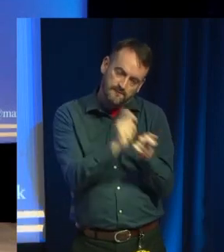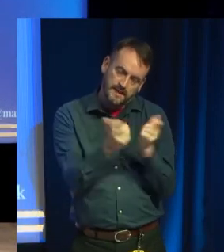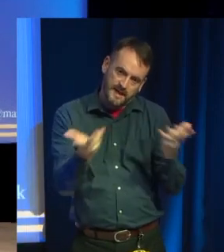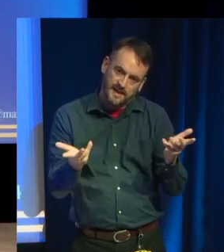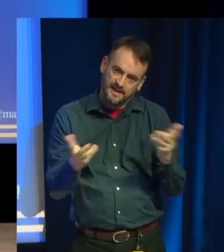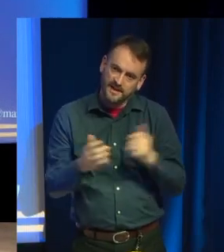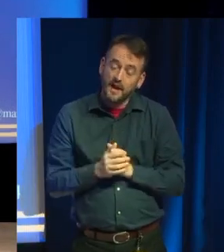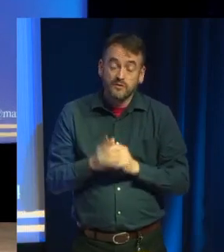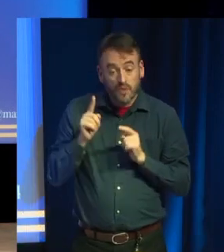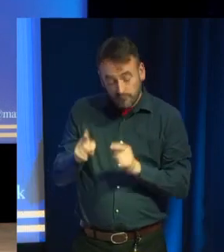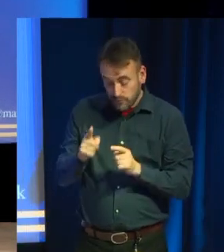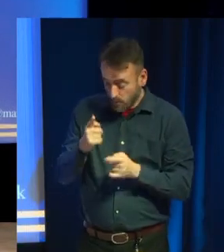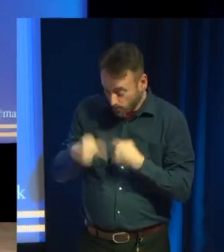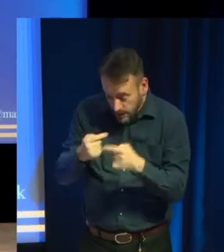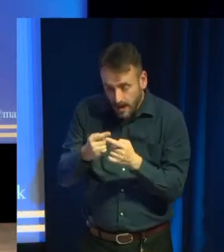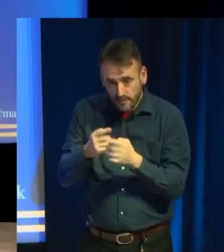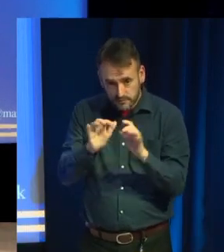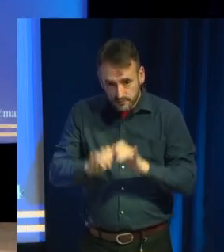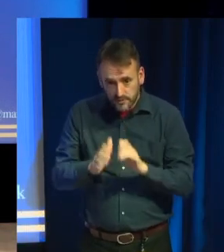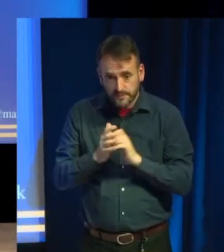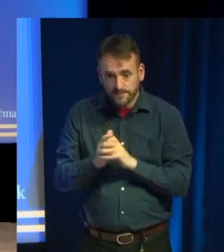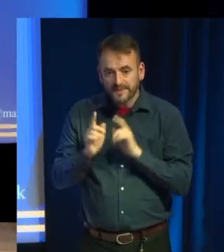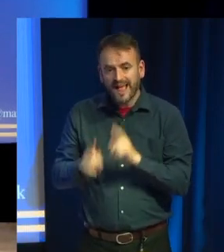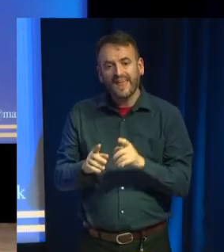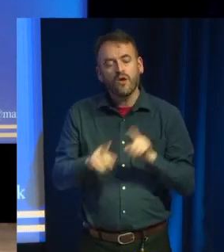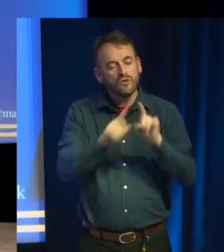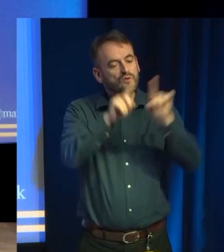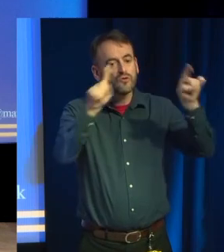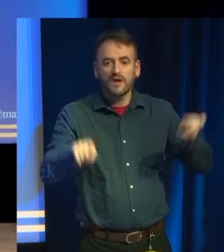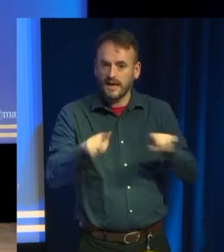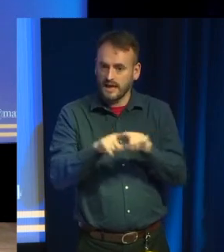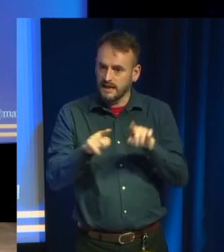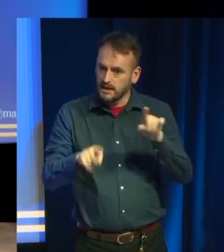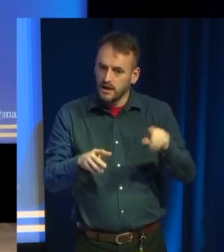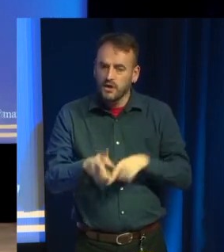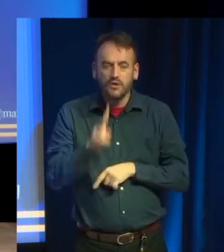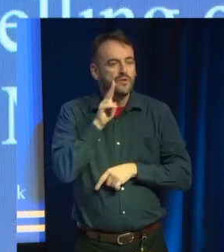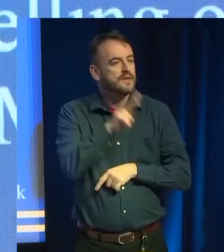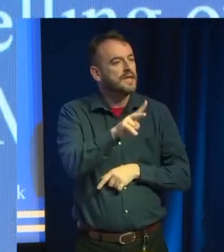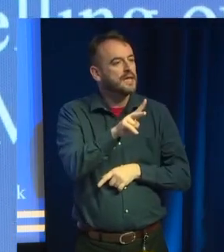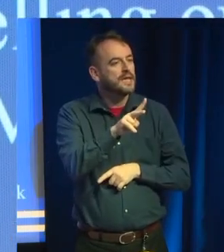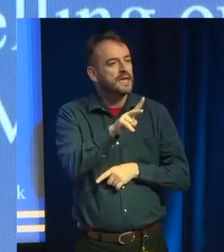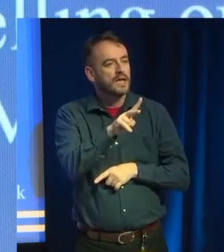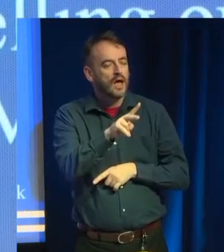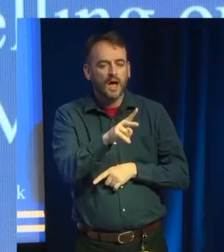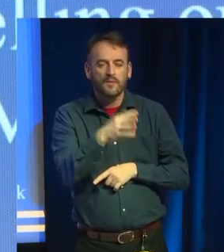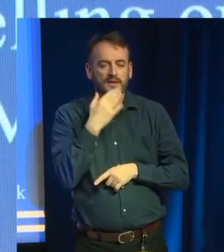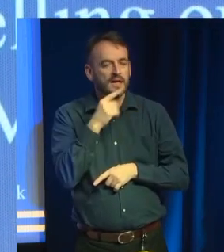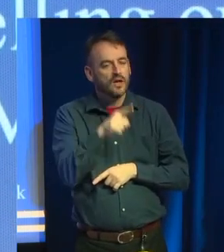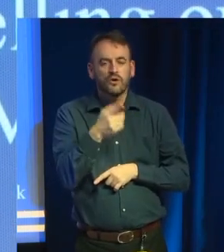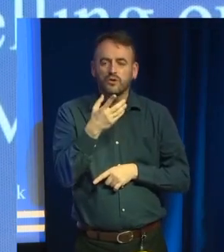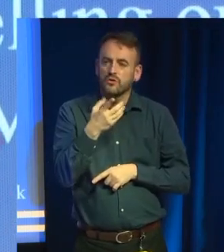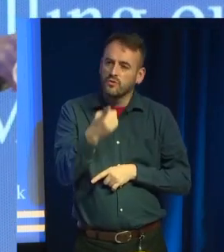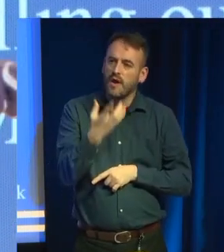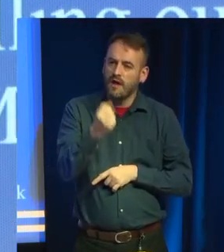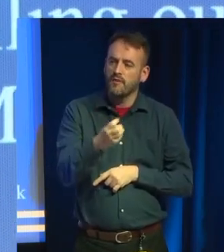you're reading it from a screen, you probably don't read it. If you see a line that says, you have three coins in your backpack, you probably do